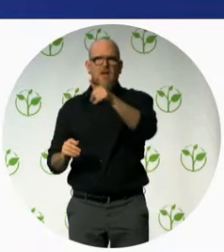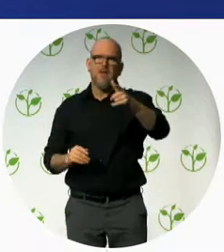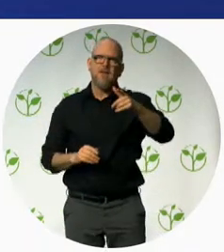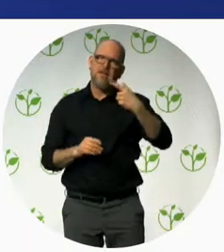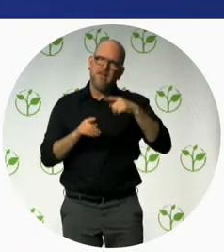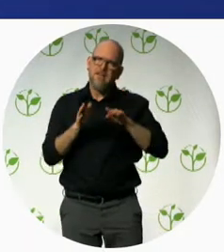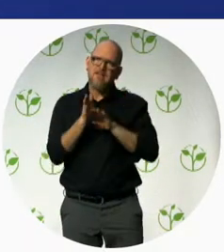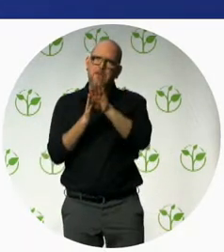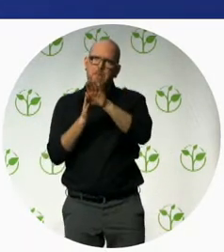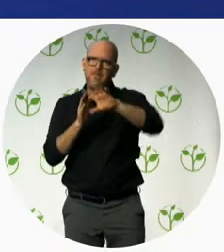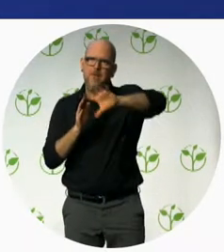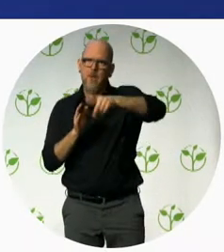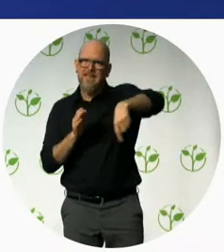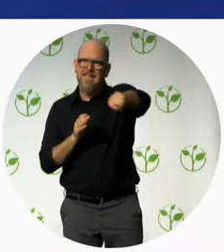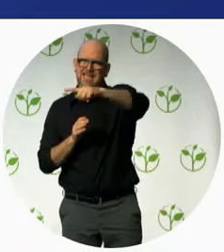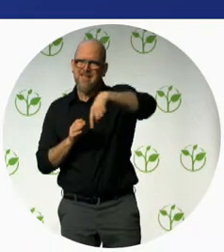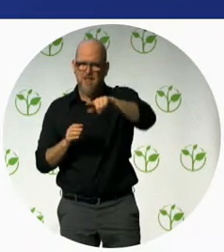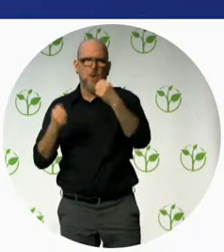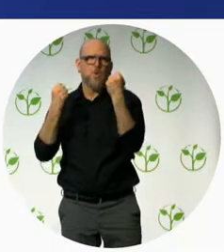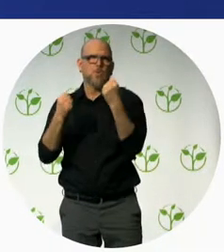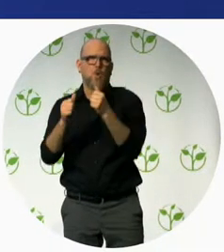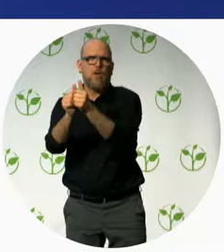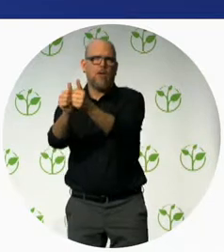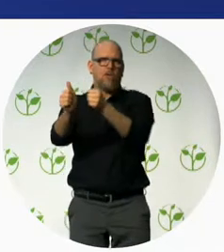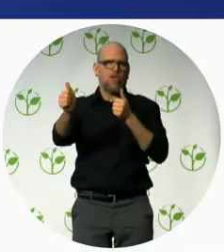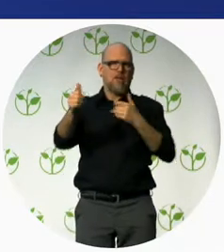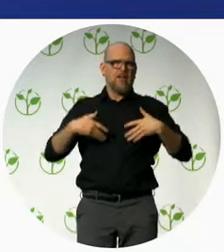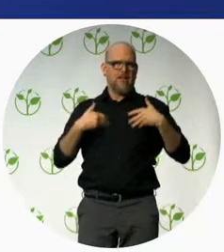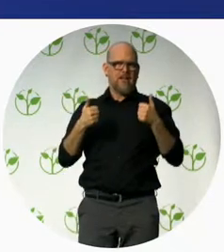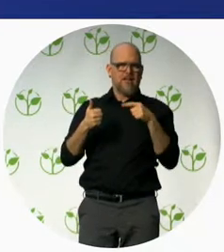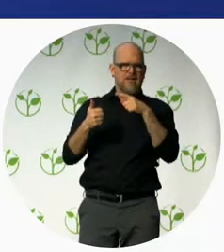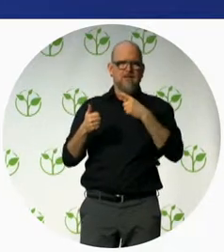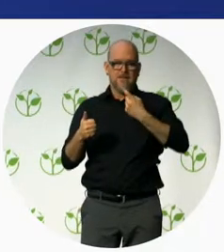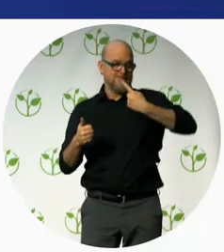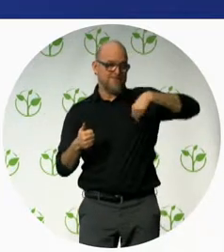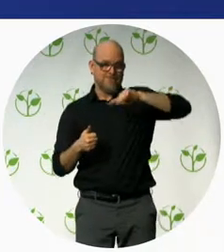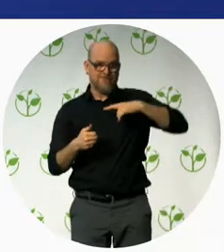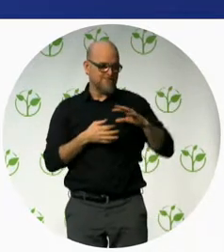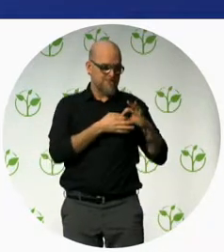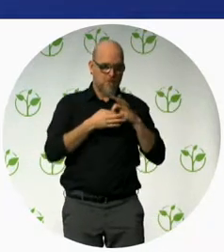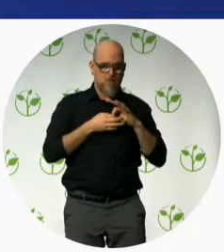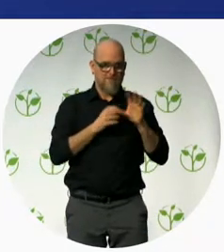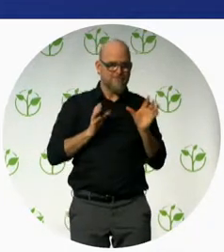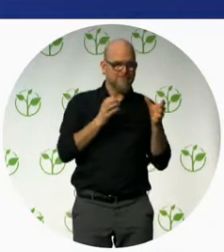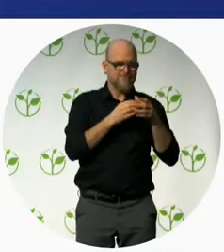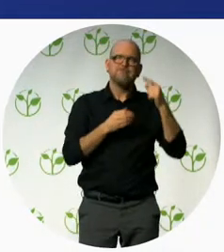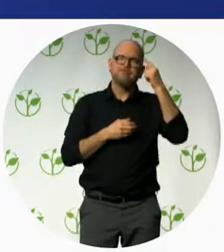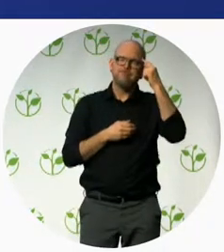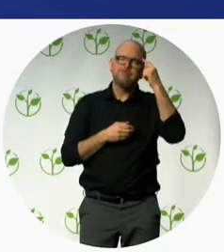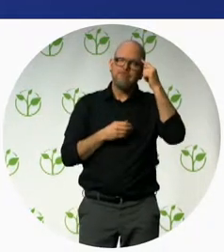is working with its prevention as well as management of childhood disability